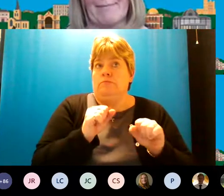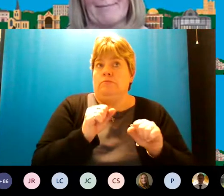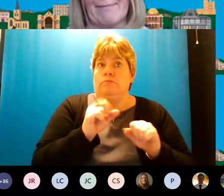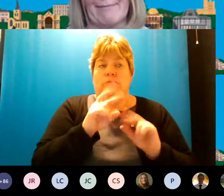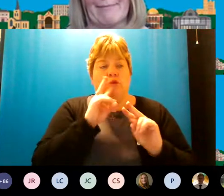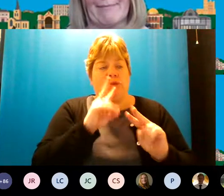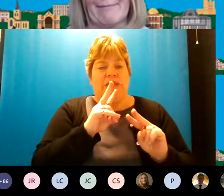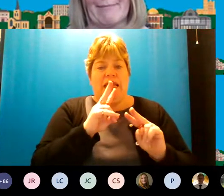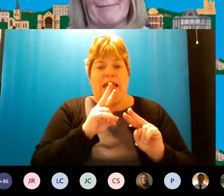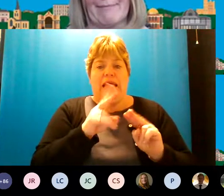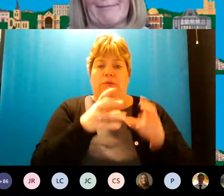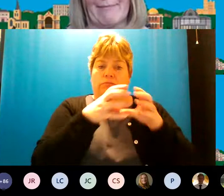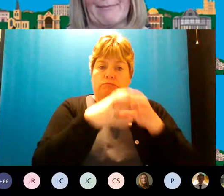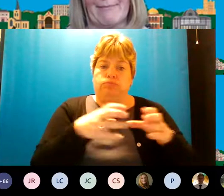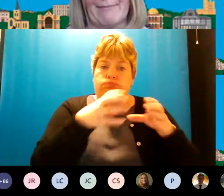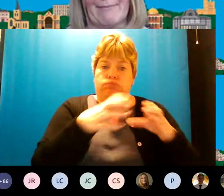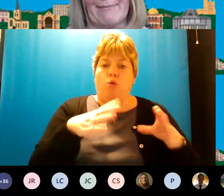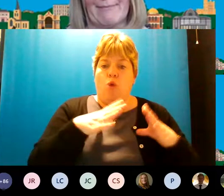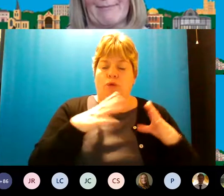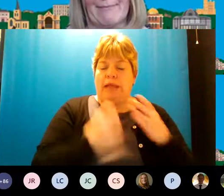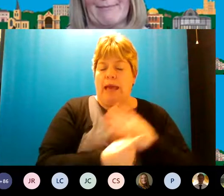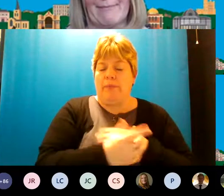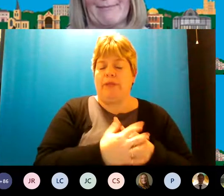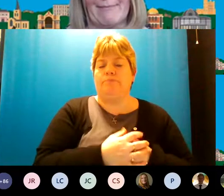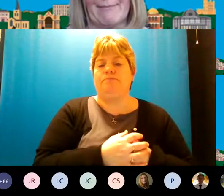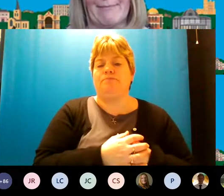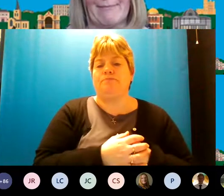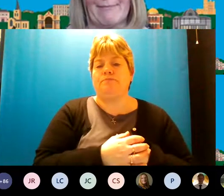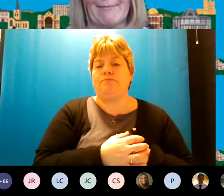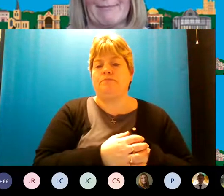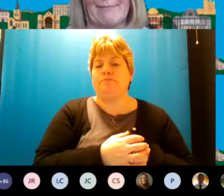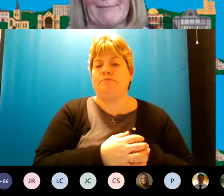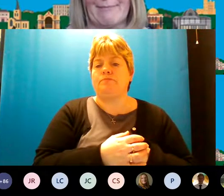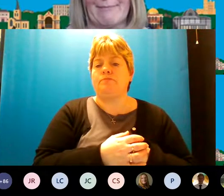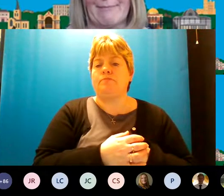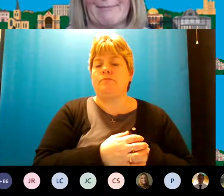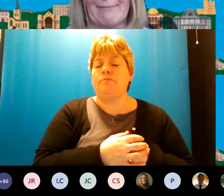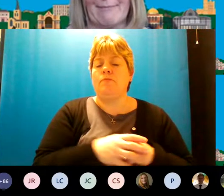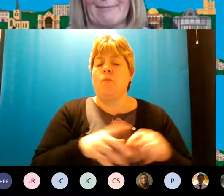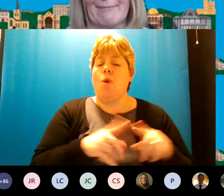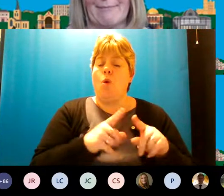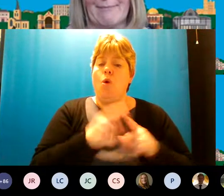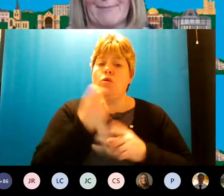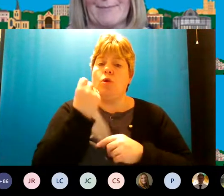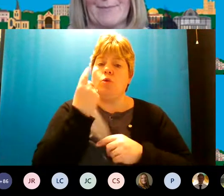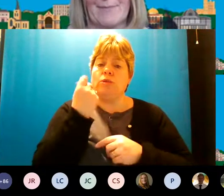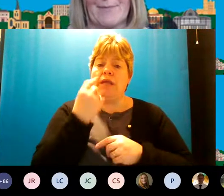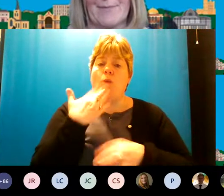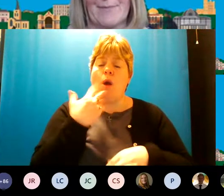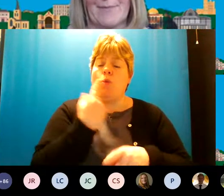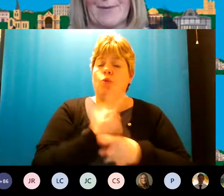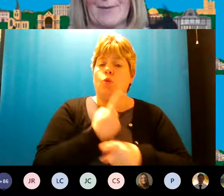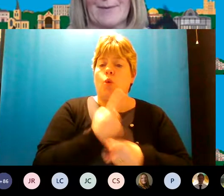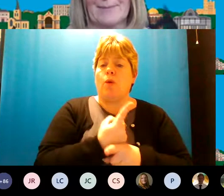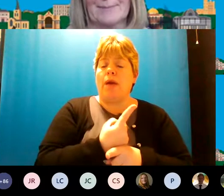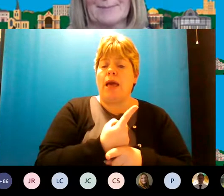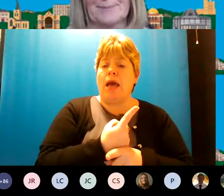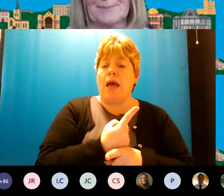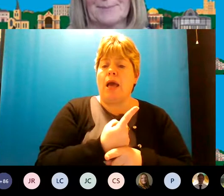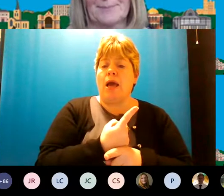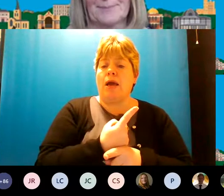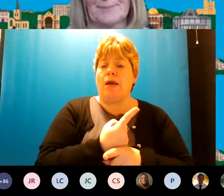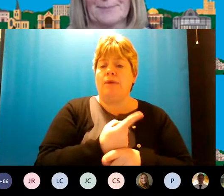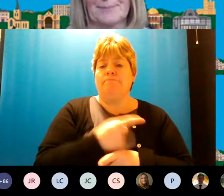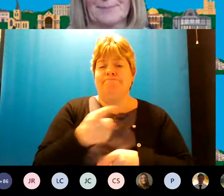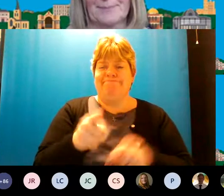some of that expansion um i think i think the thing is to understand obviously that when we're talking about that